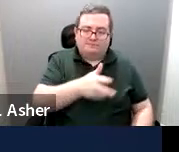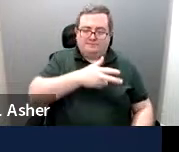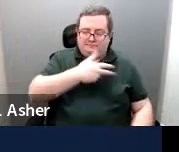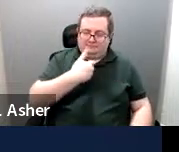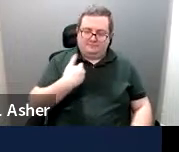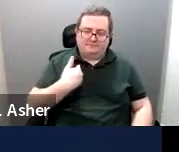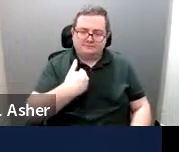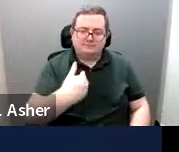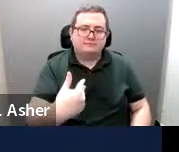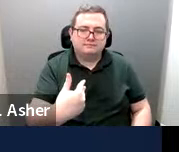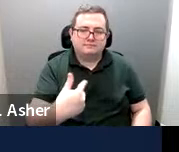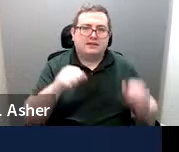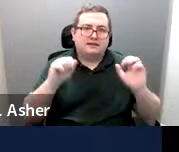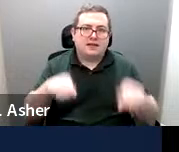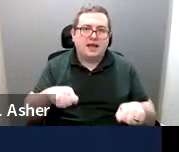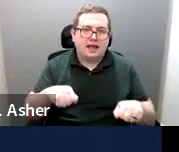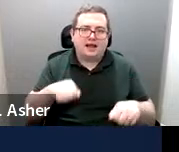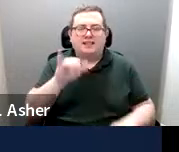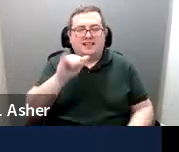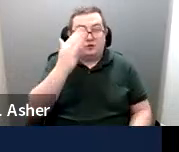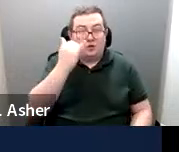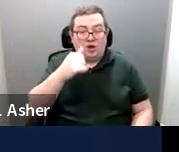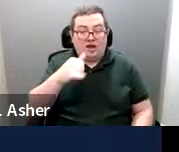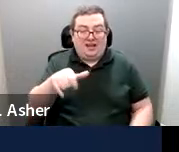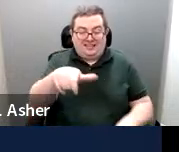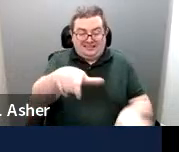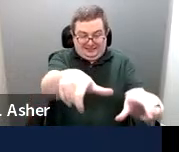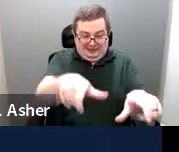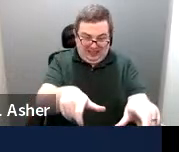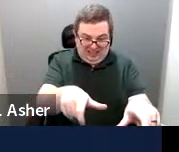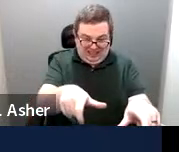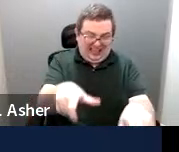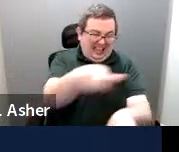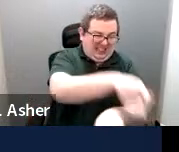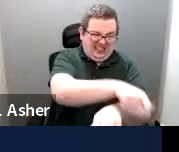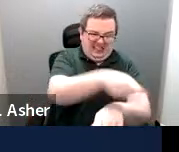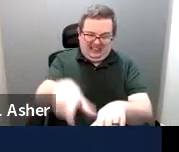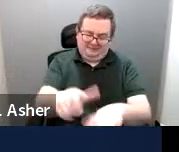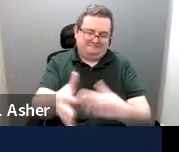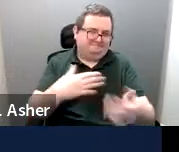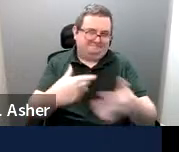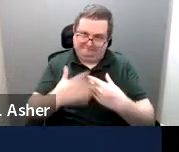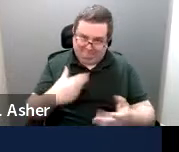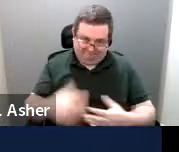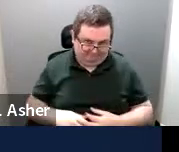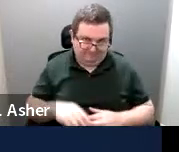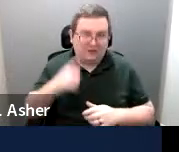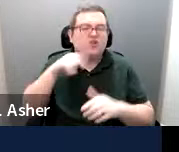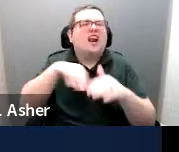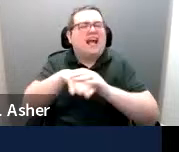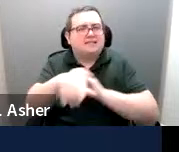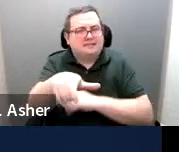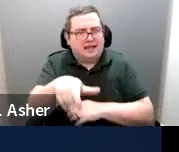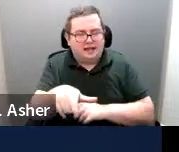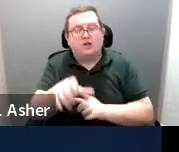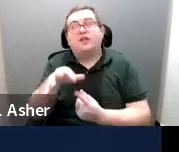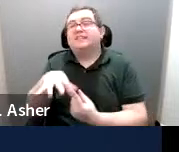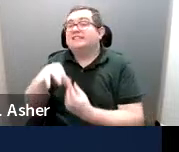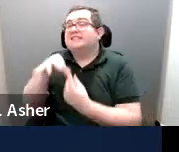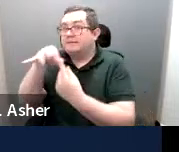So that's why the side of the space is not dictated for the access aisle, except for angled parking.